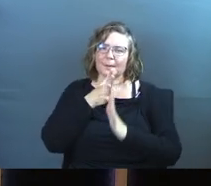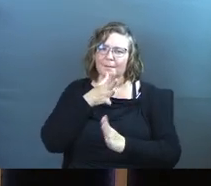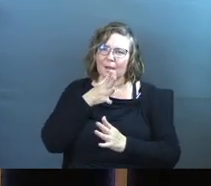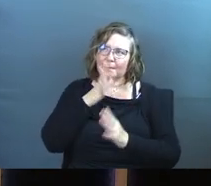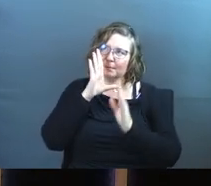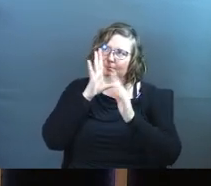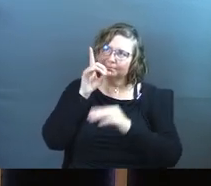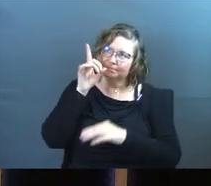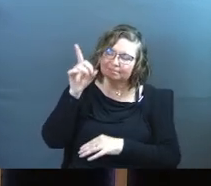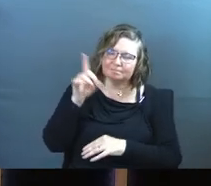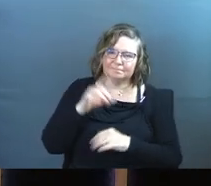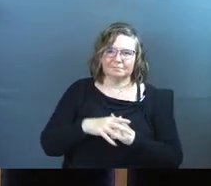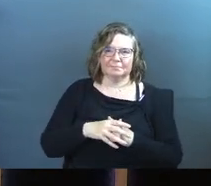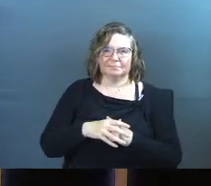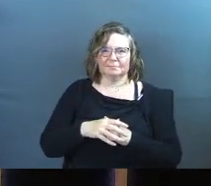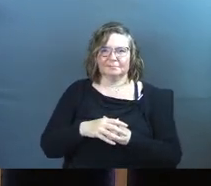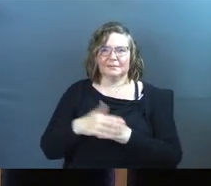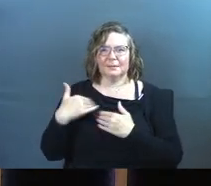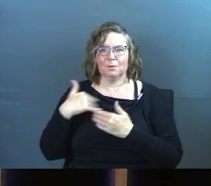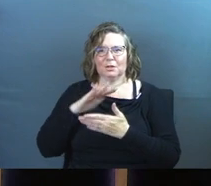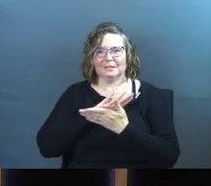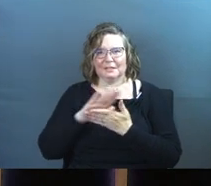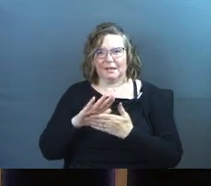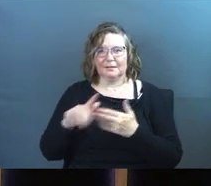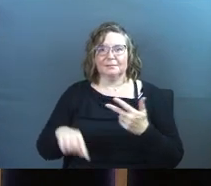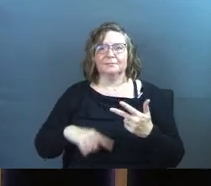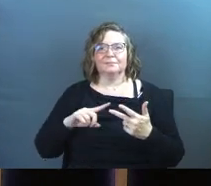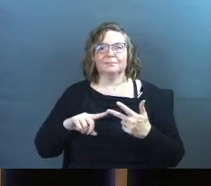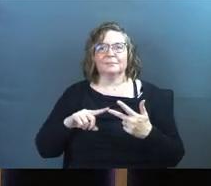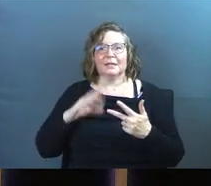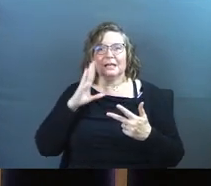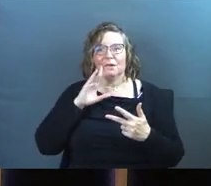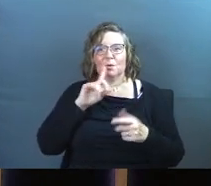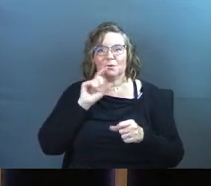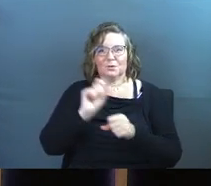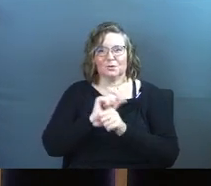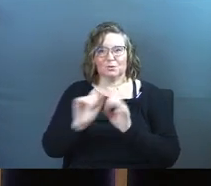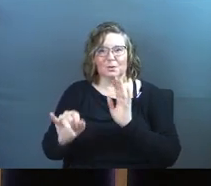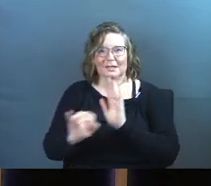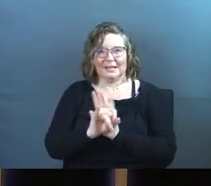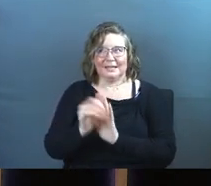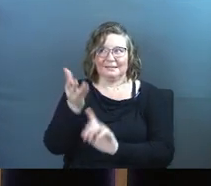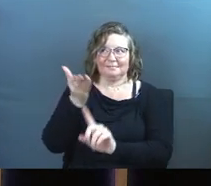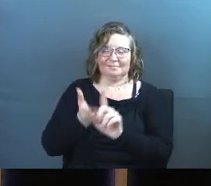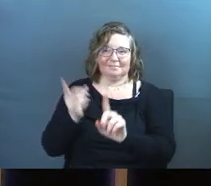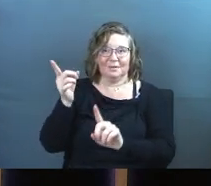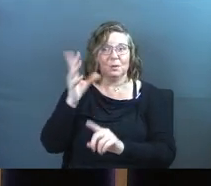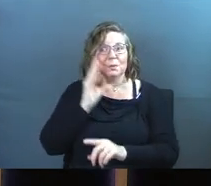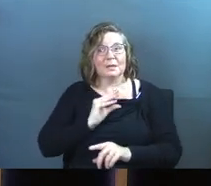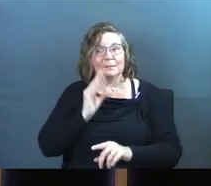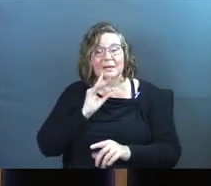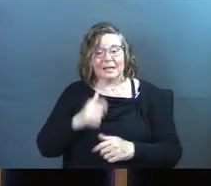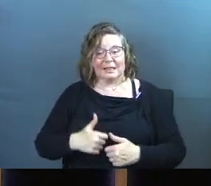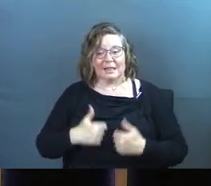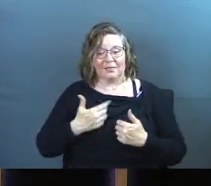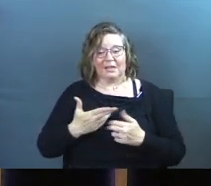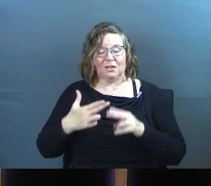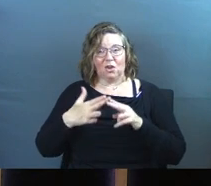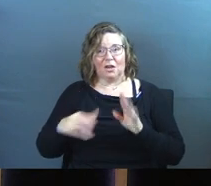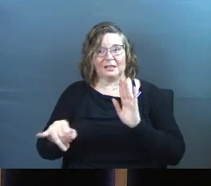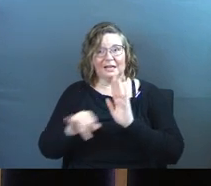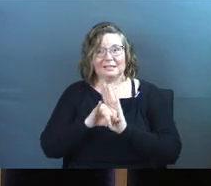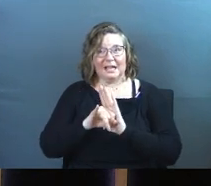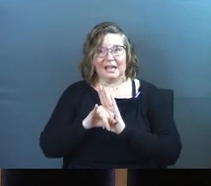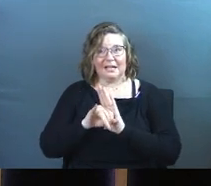to him. His burden is kind. Next is, he knows your true identity. We experience in this life this thing called